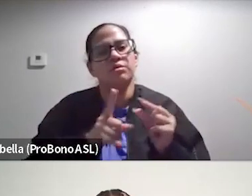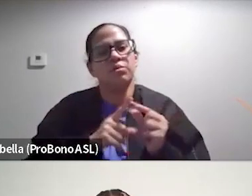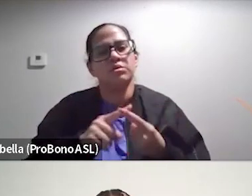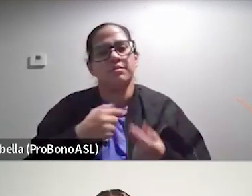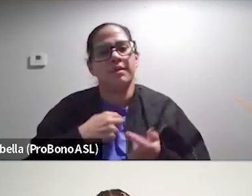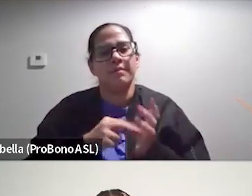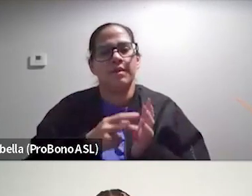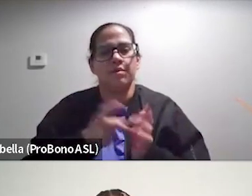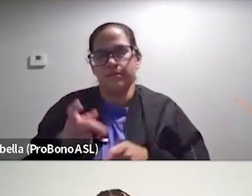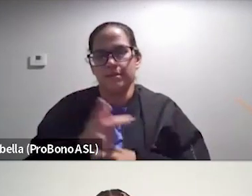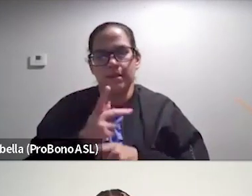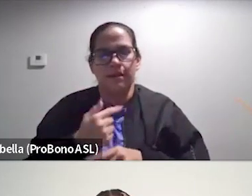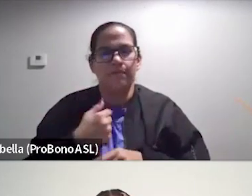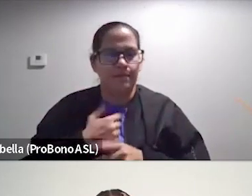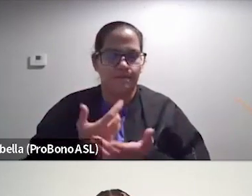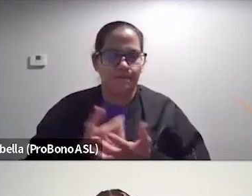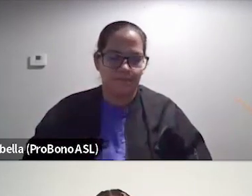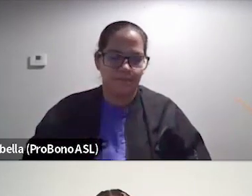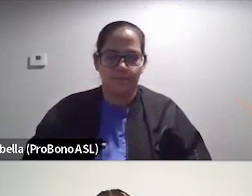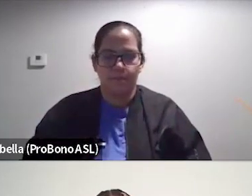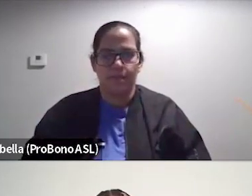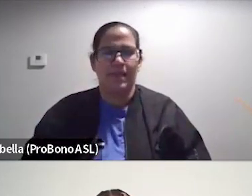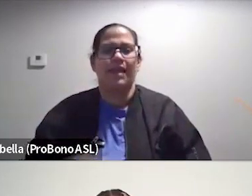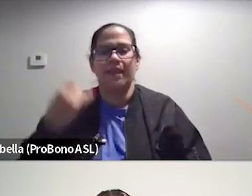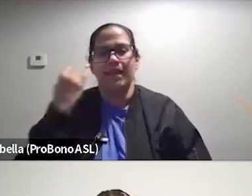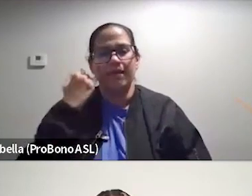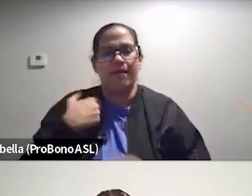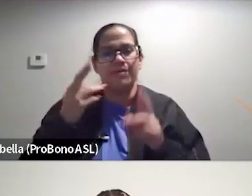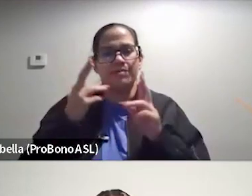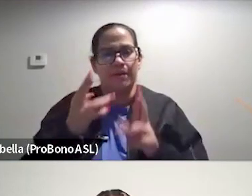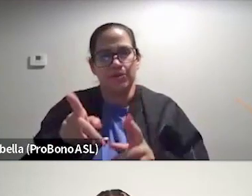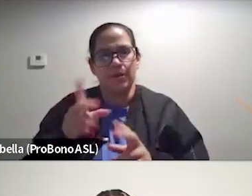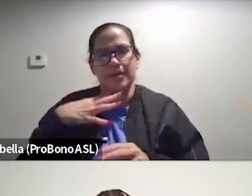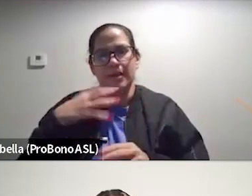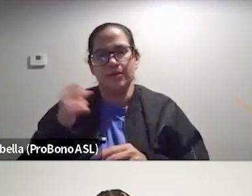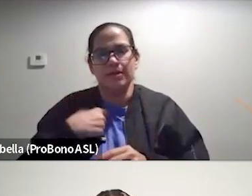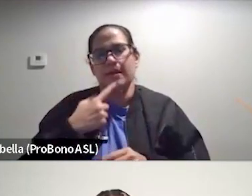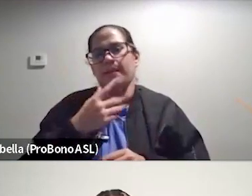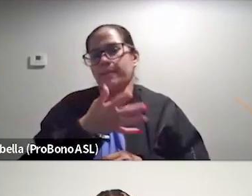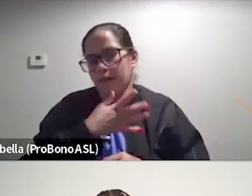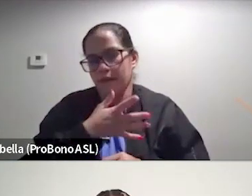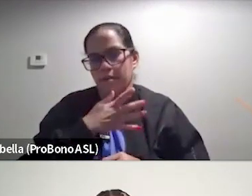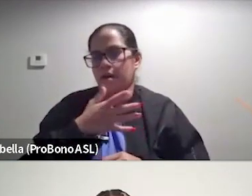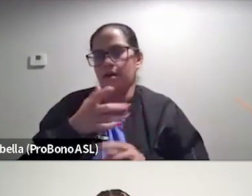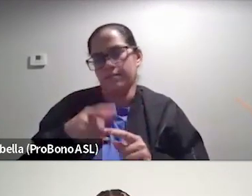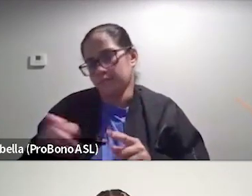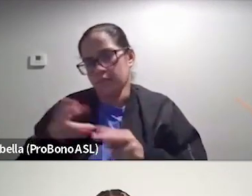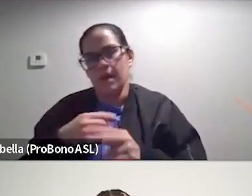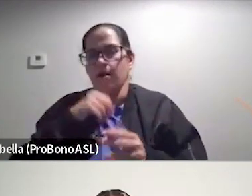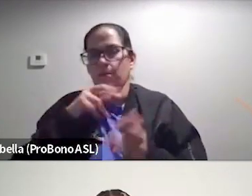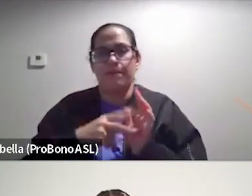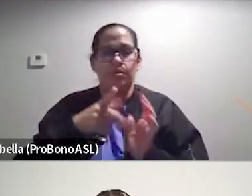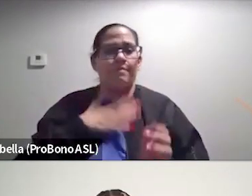me, me, you supposed to take care of me, right? Like if I, if I respect you as an elder and I say mama, whatever, I don't mean my mama.